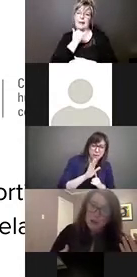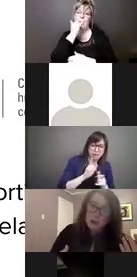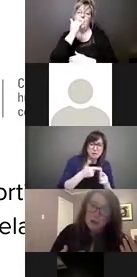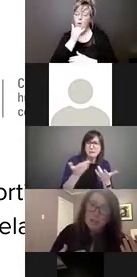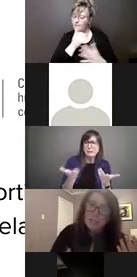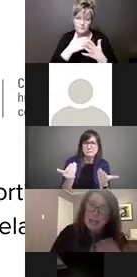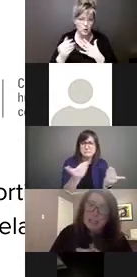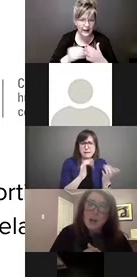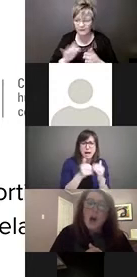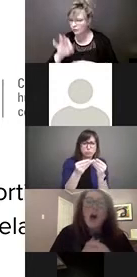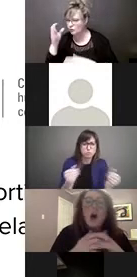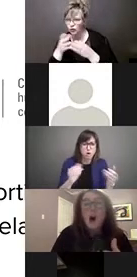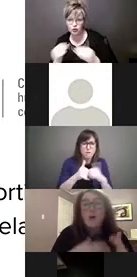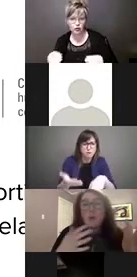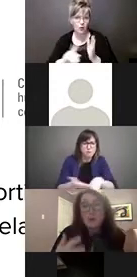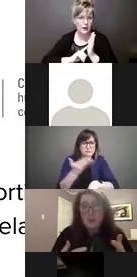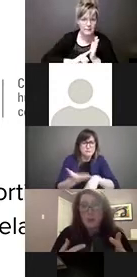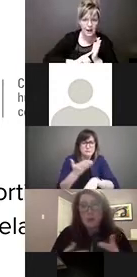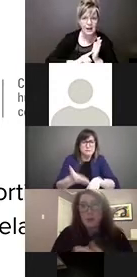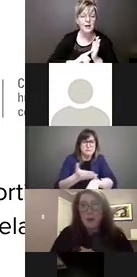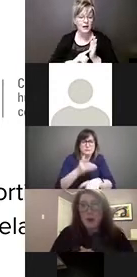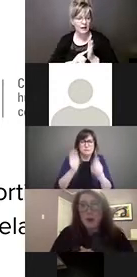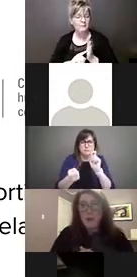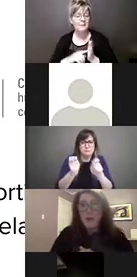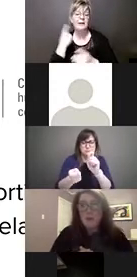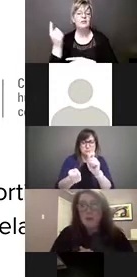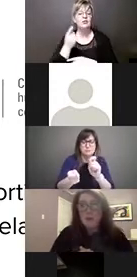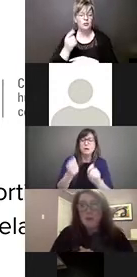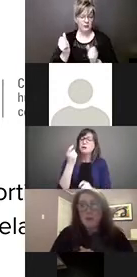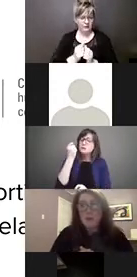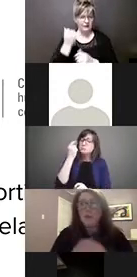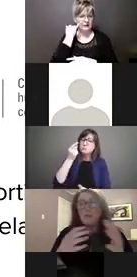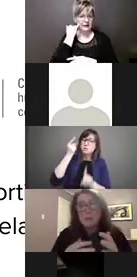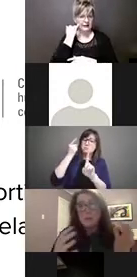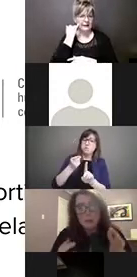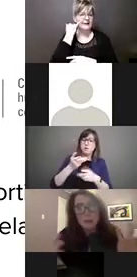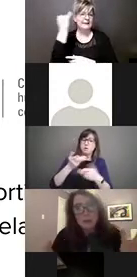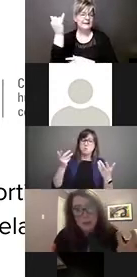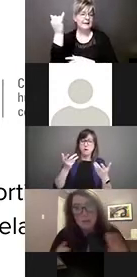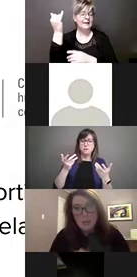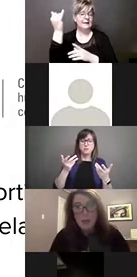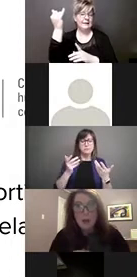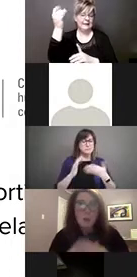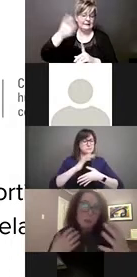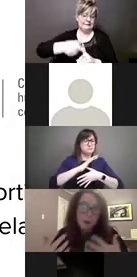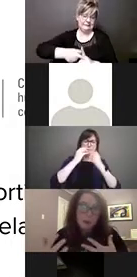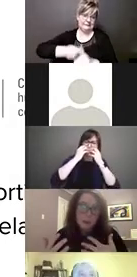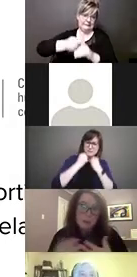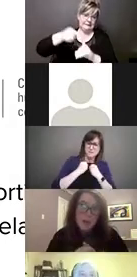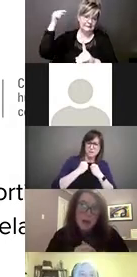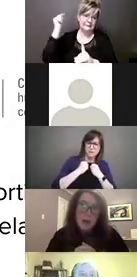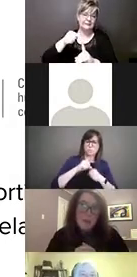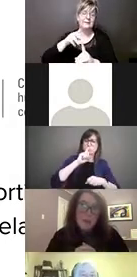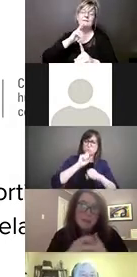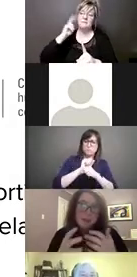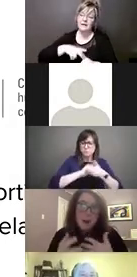to correct those mistakes, all with a view of, you know, the most important thing being a real partnership.